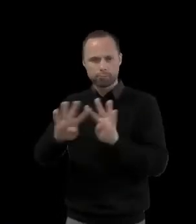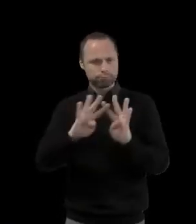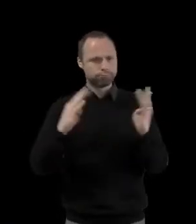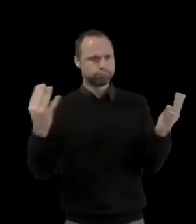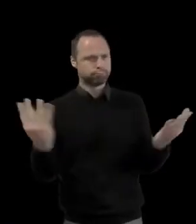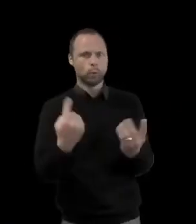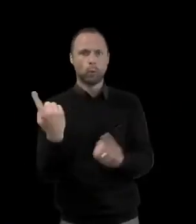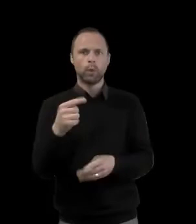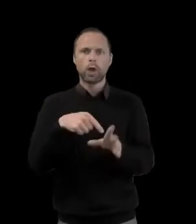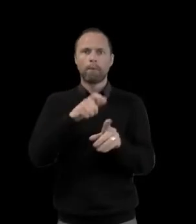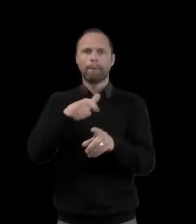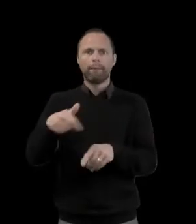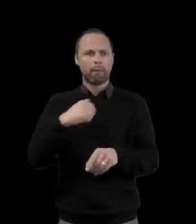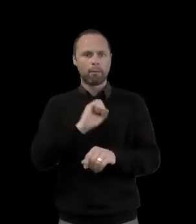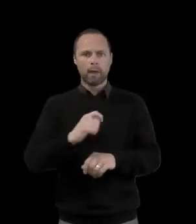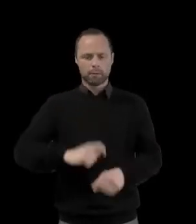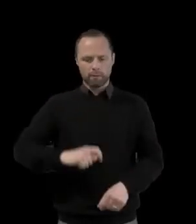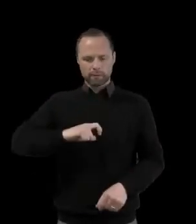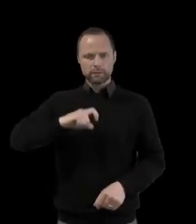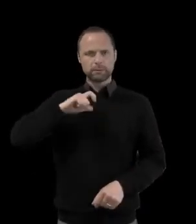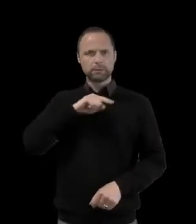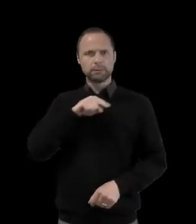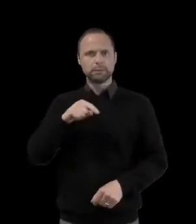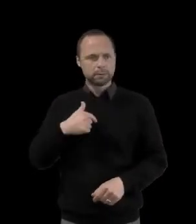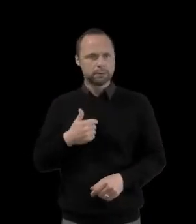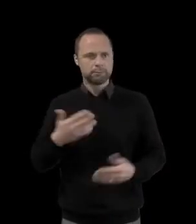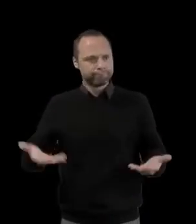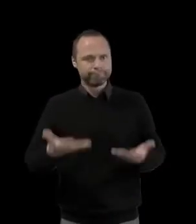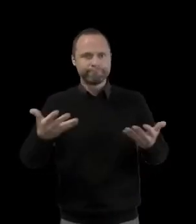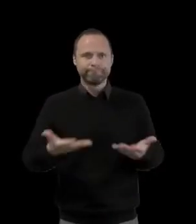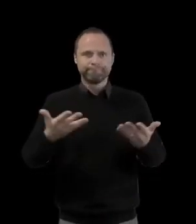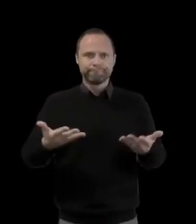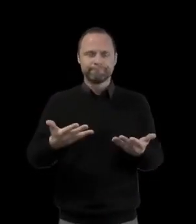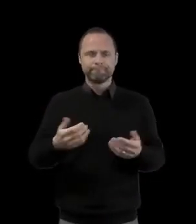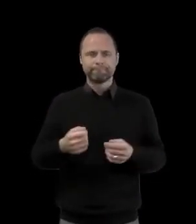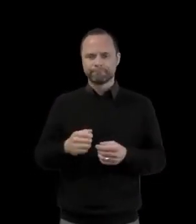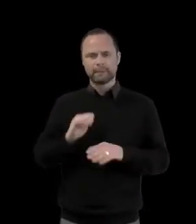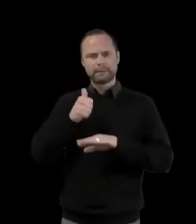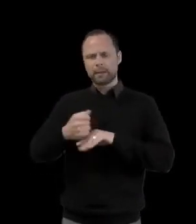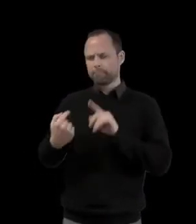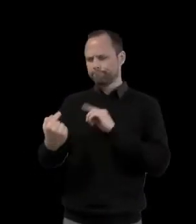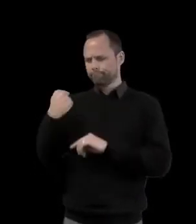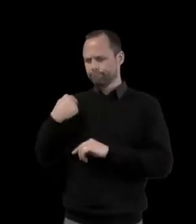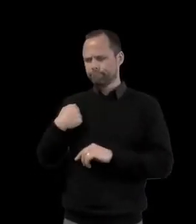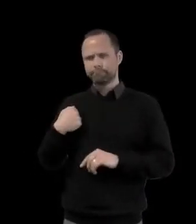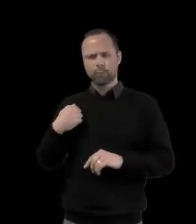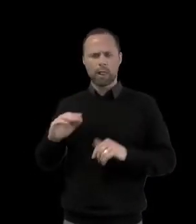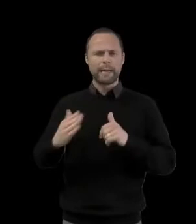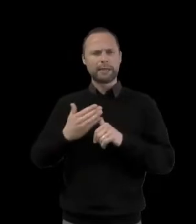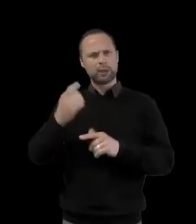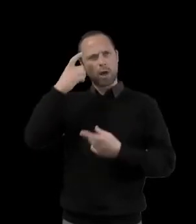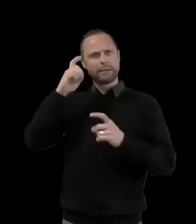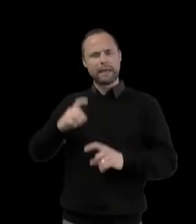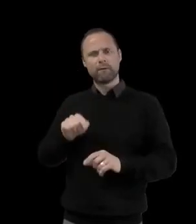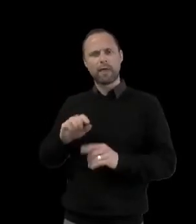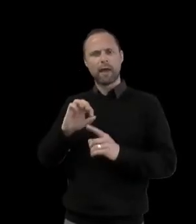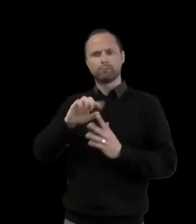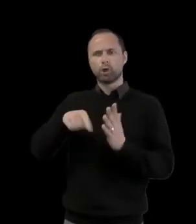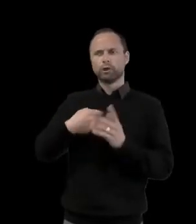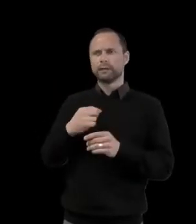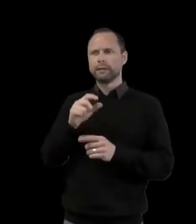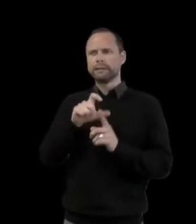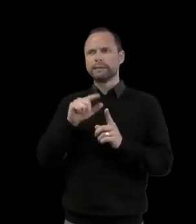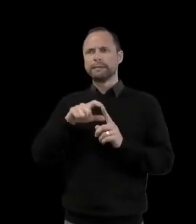and self-worth. This is a programme which I initially came up with in December